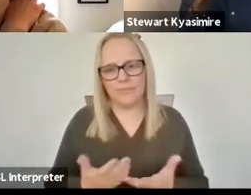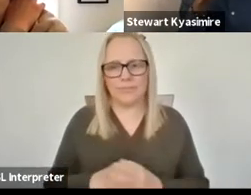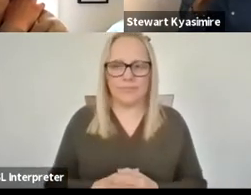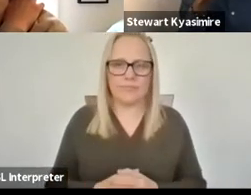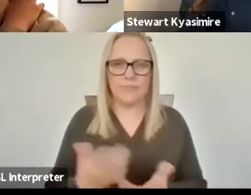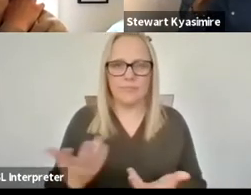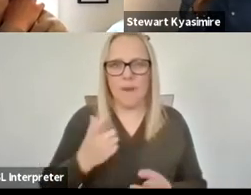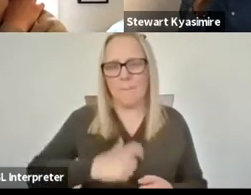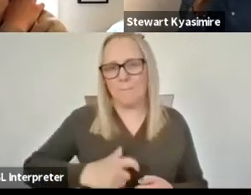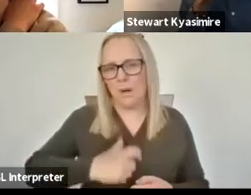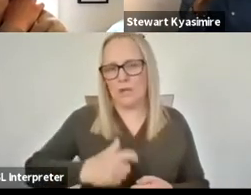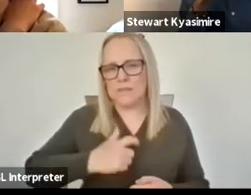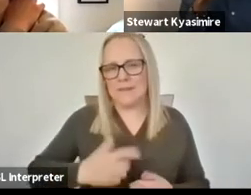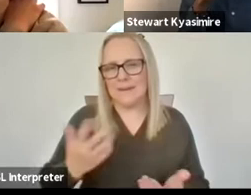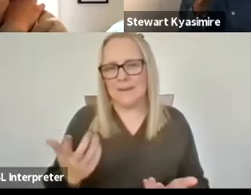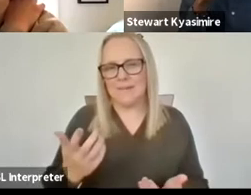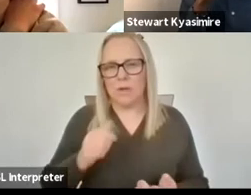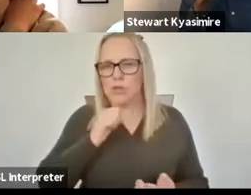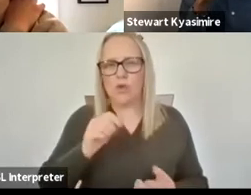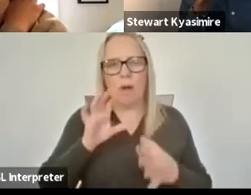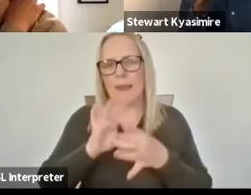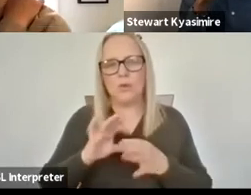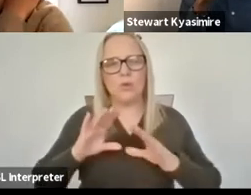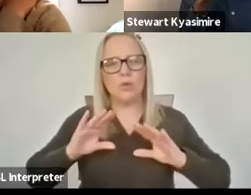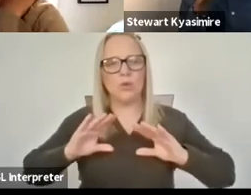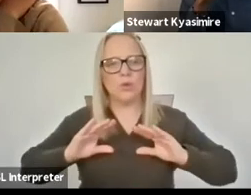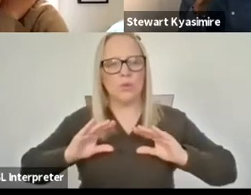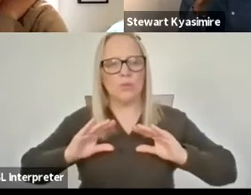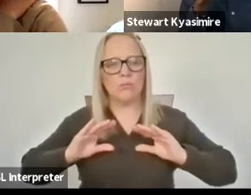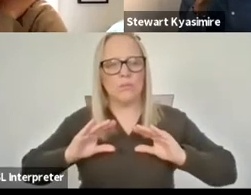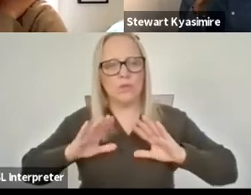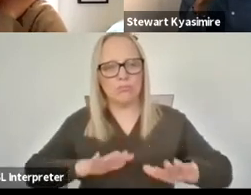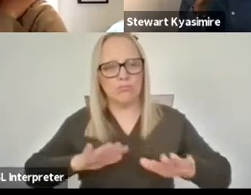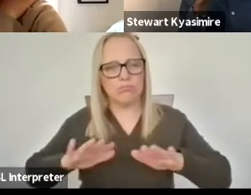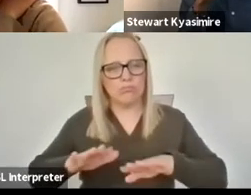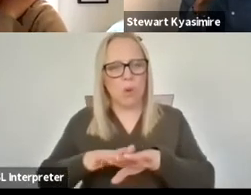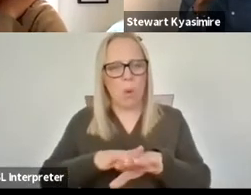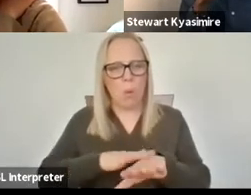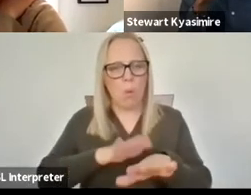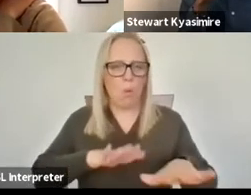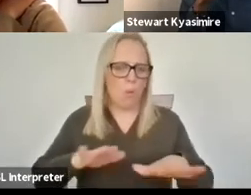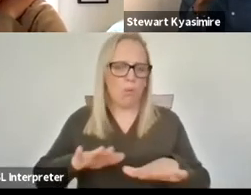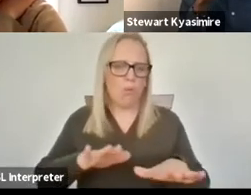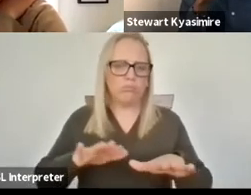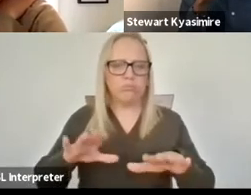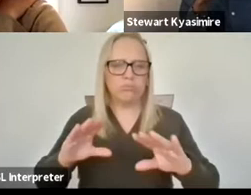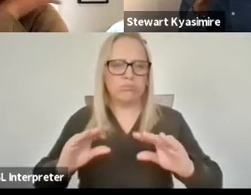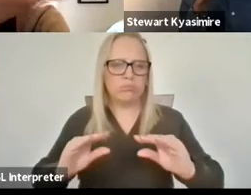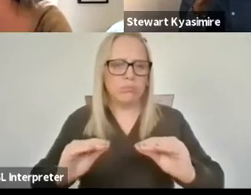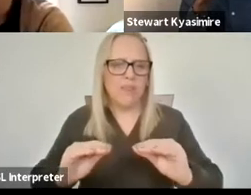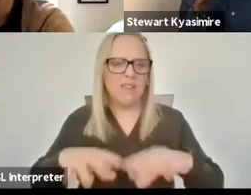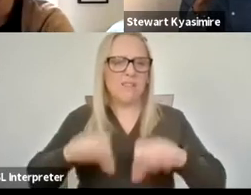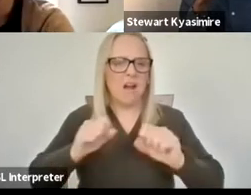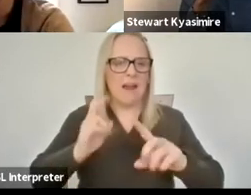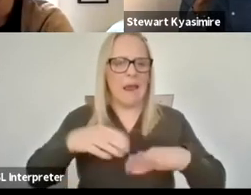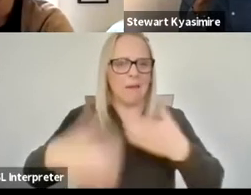it's less about the idea of slowing everything down and and and kind of starting again because i'm not sure how realistic you know that is i mean